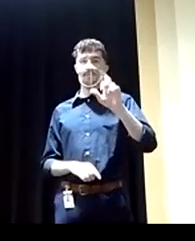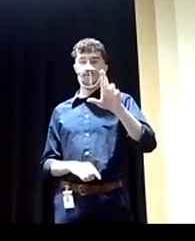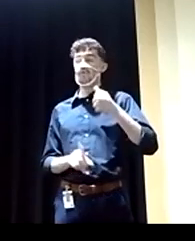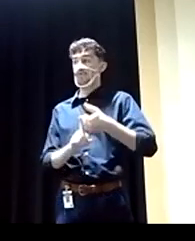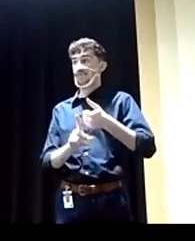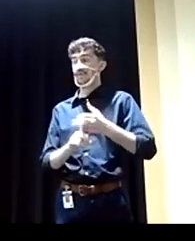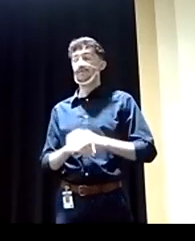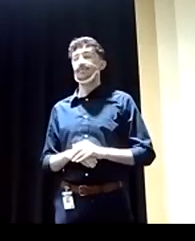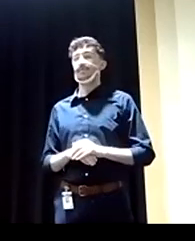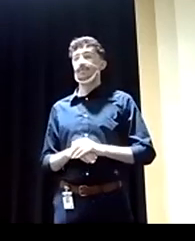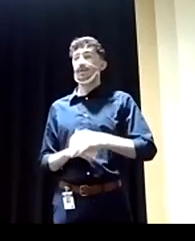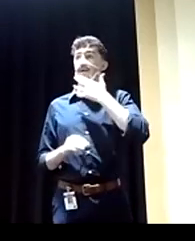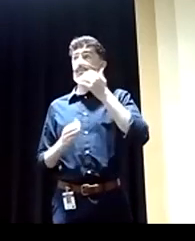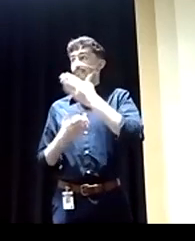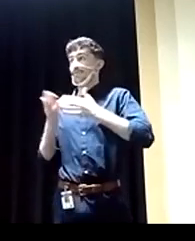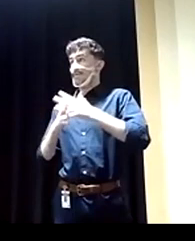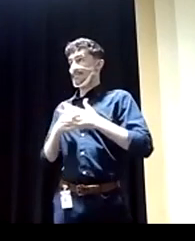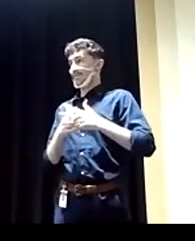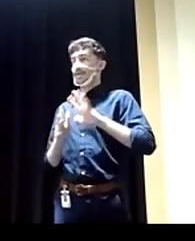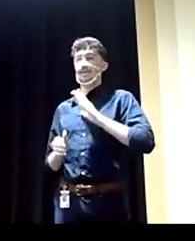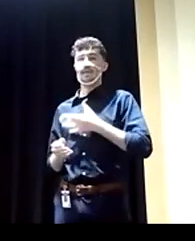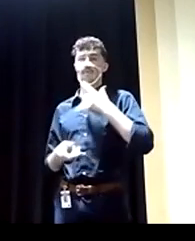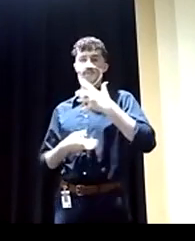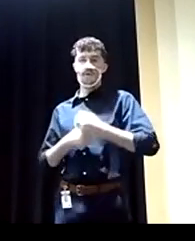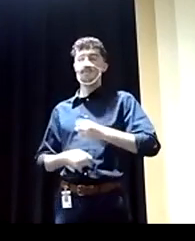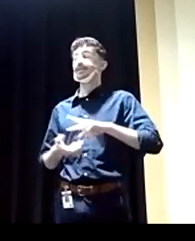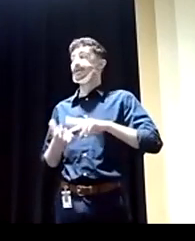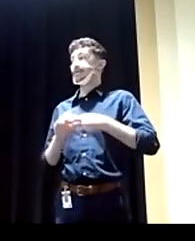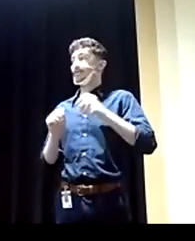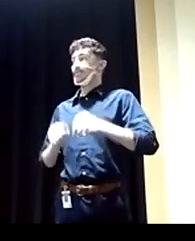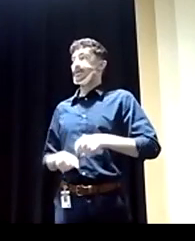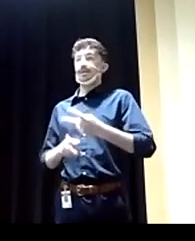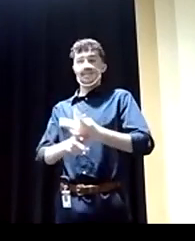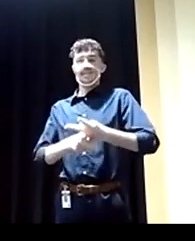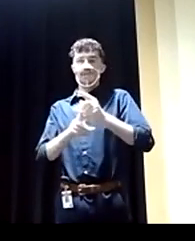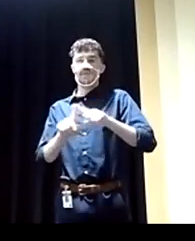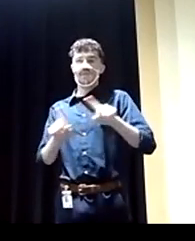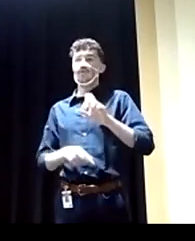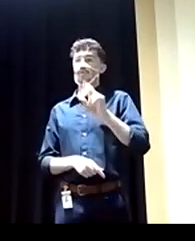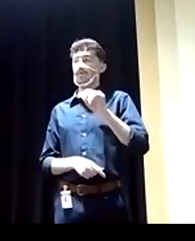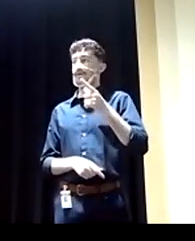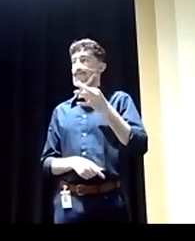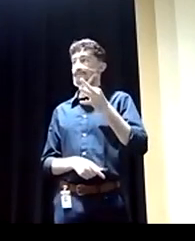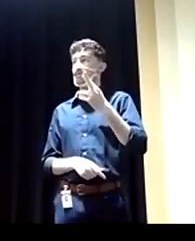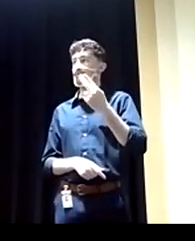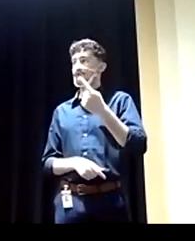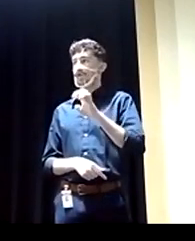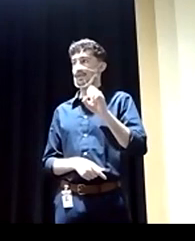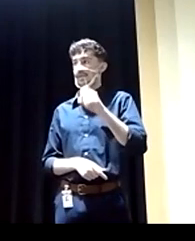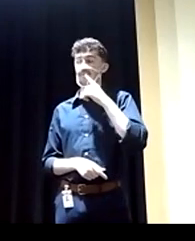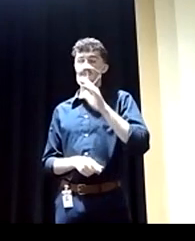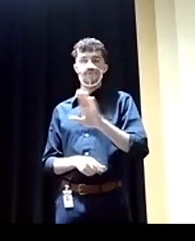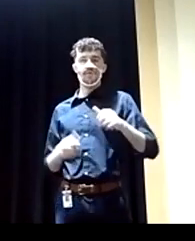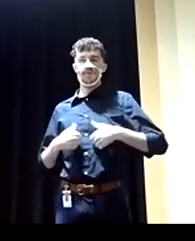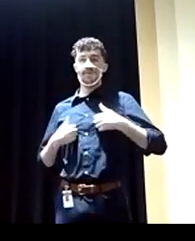the best part of America is our promise to take care of the refugees that are coming to our country for a better life. That's the kind of